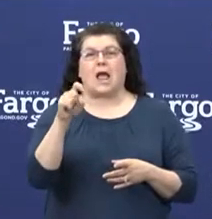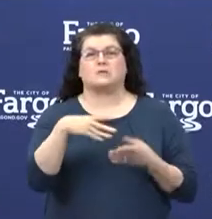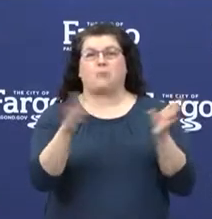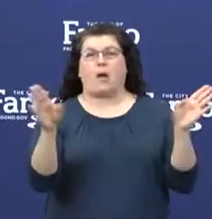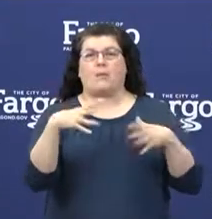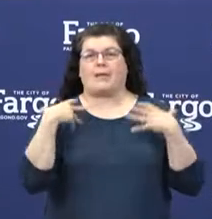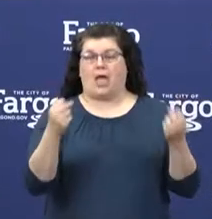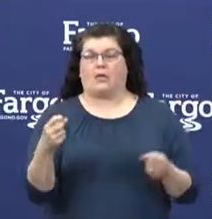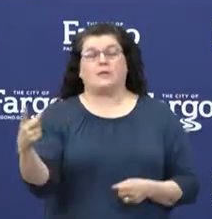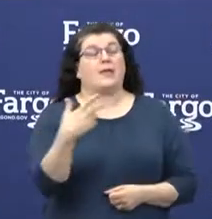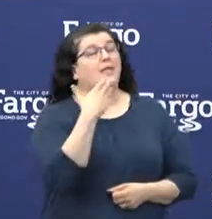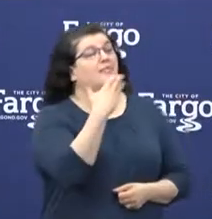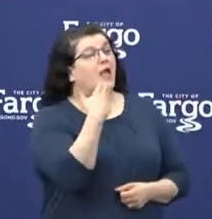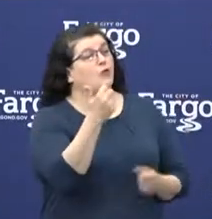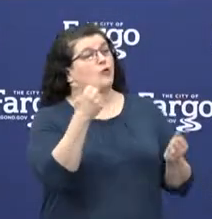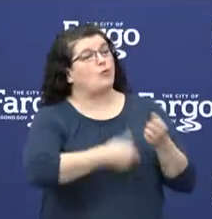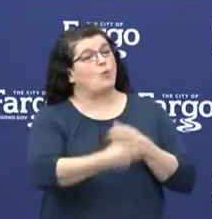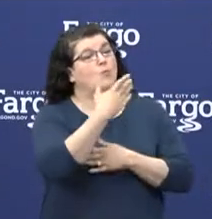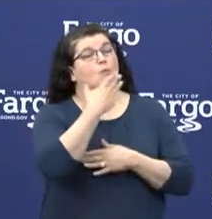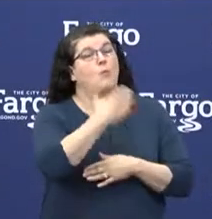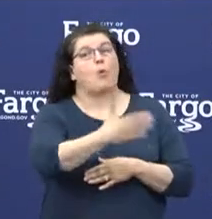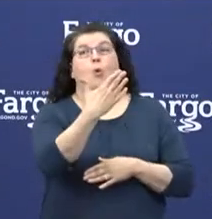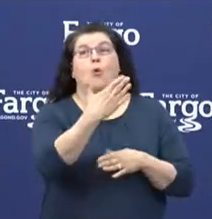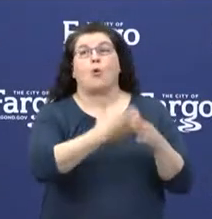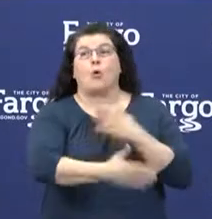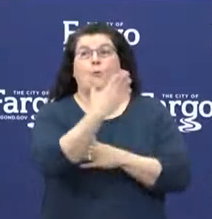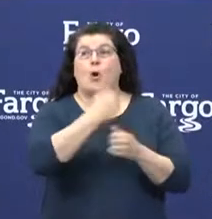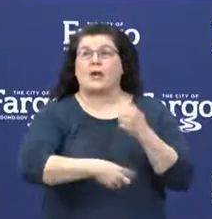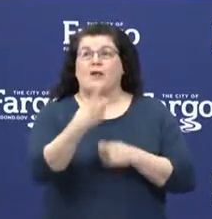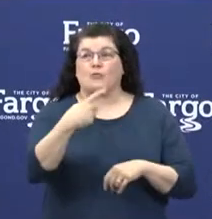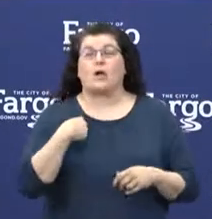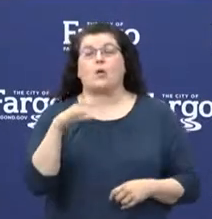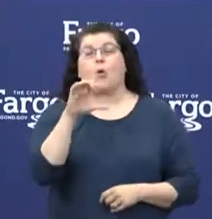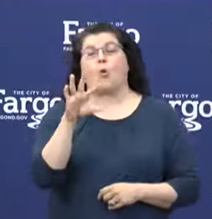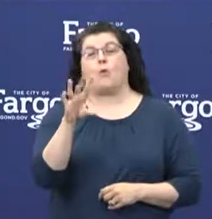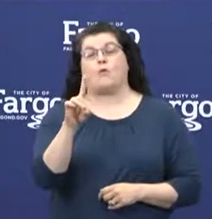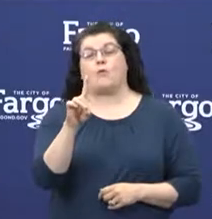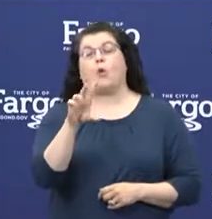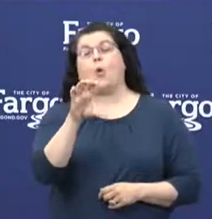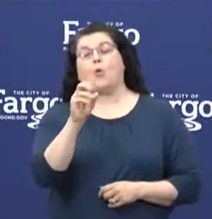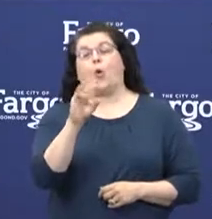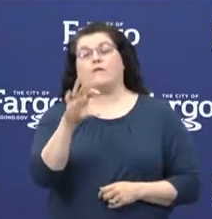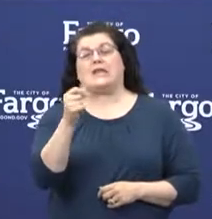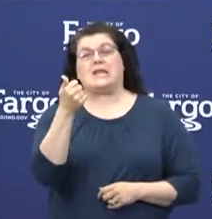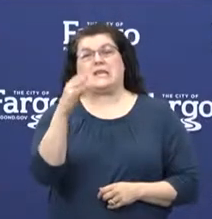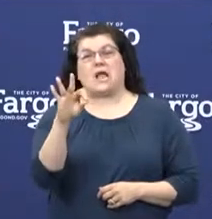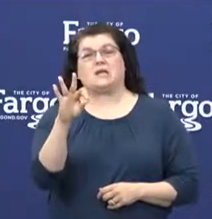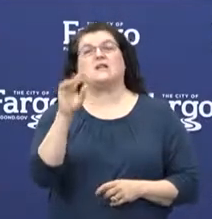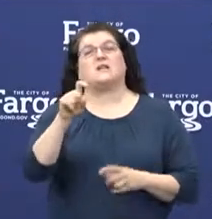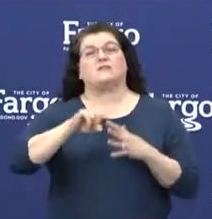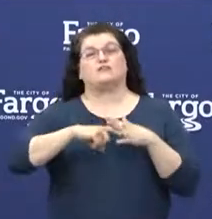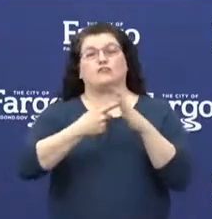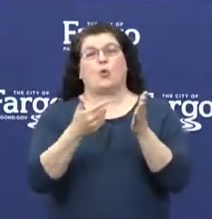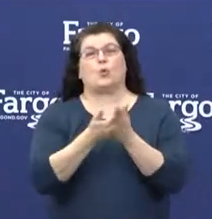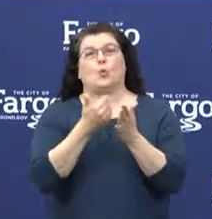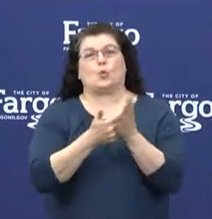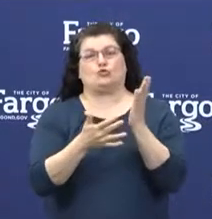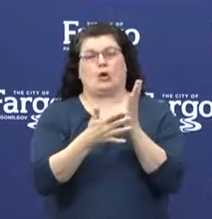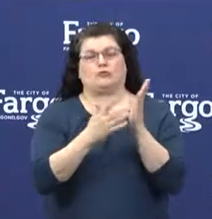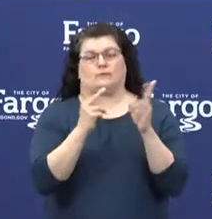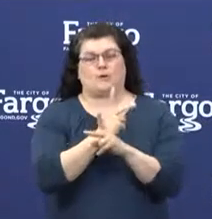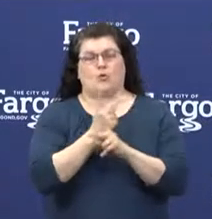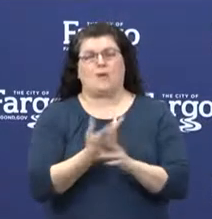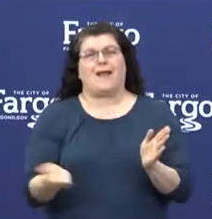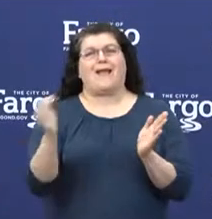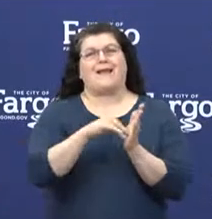Thank you, Mayor. Good morning, everyone. The COVID-19 pandemic has required an array of testing strategies. As the Mayor mentioned, the North Dakota